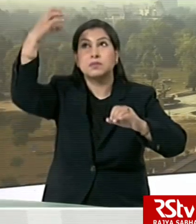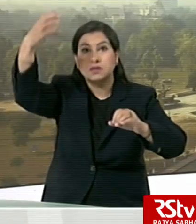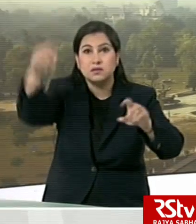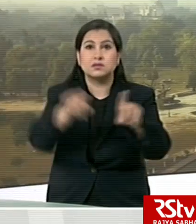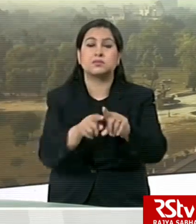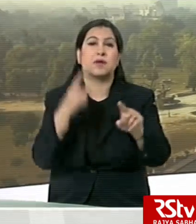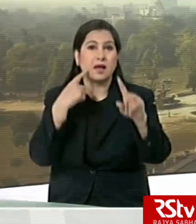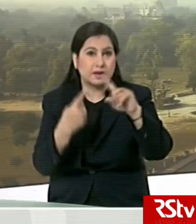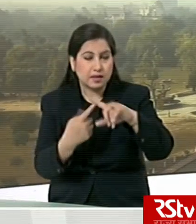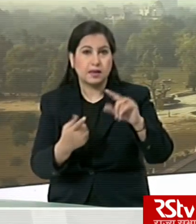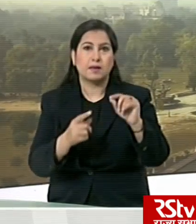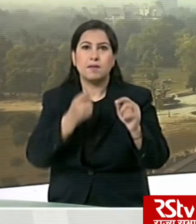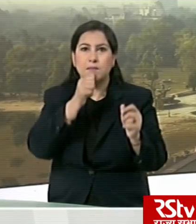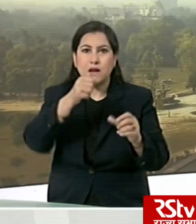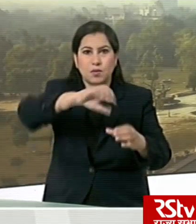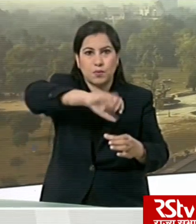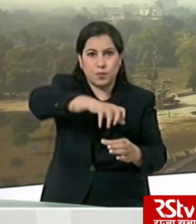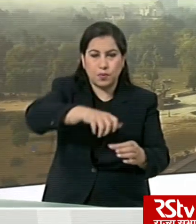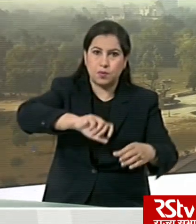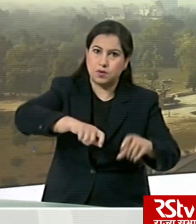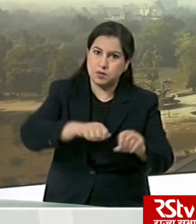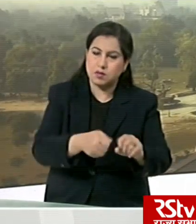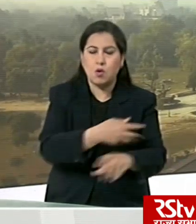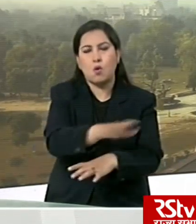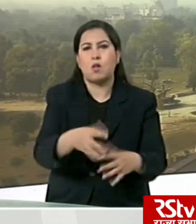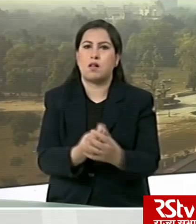repairs, plumbers, motor mechanics and carpenters.